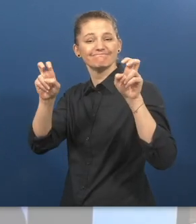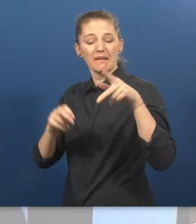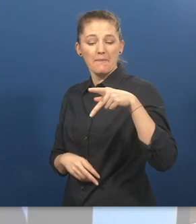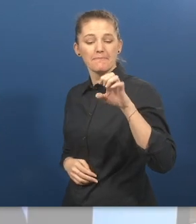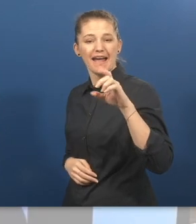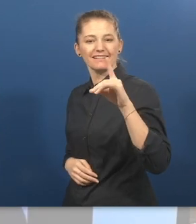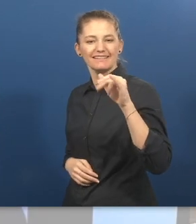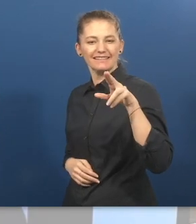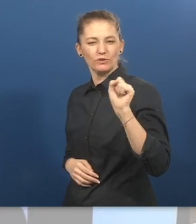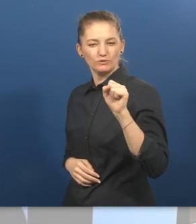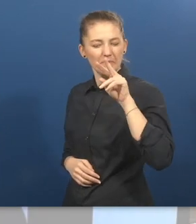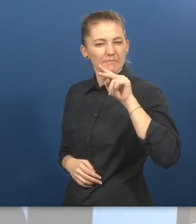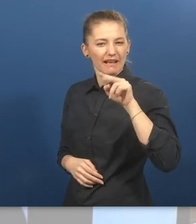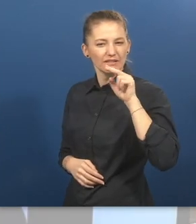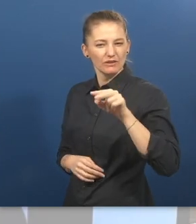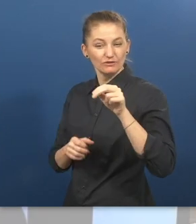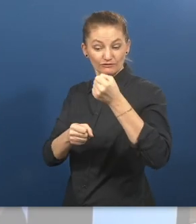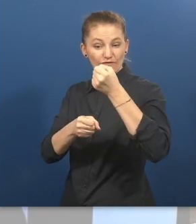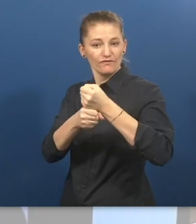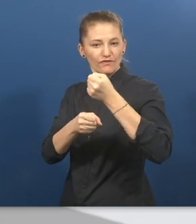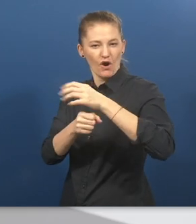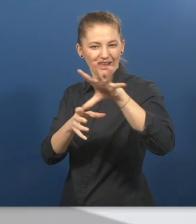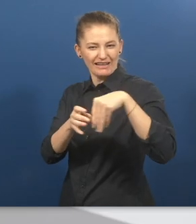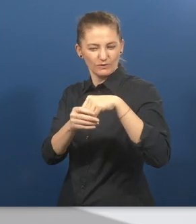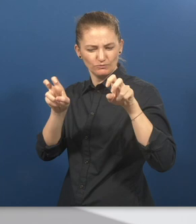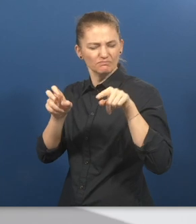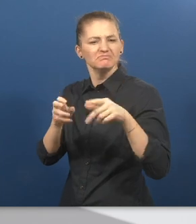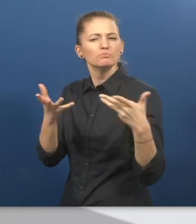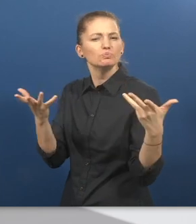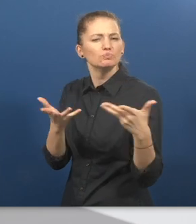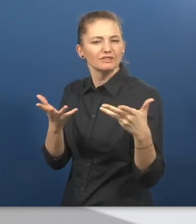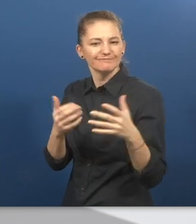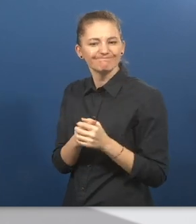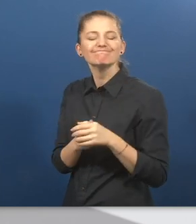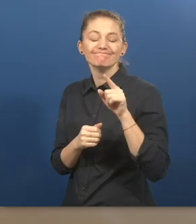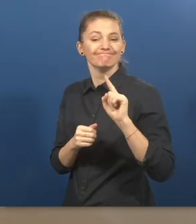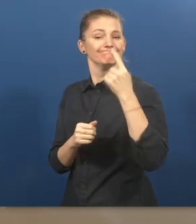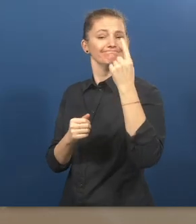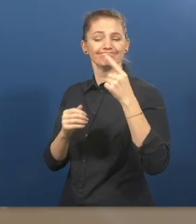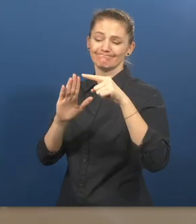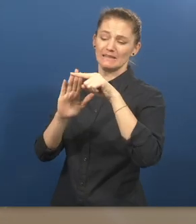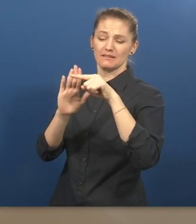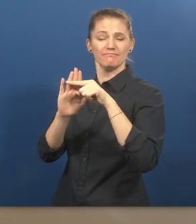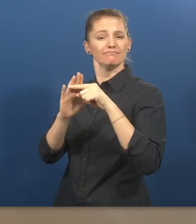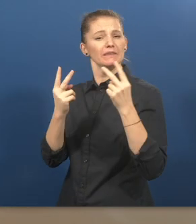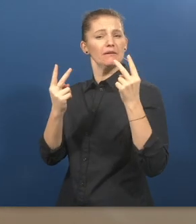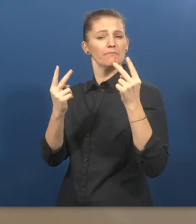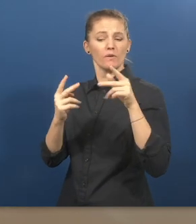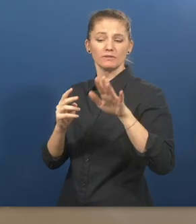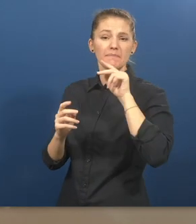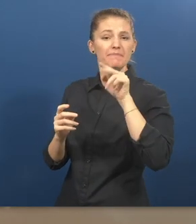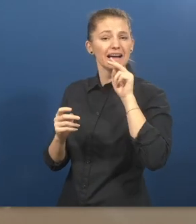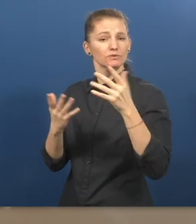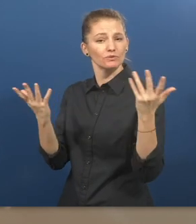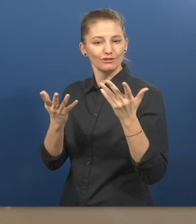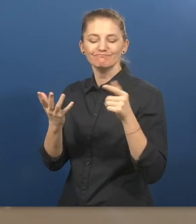What is PDEUS Work Inclusion about? Laurin Anders, Business Developer. The founding principle of PDEUS is